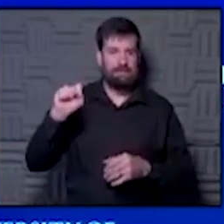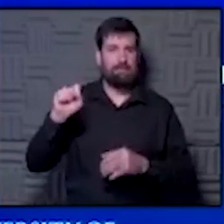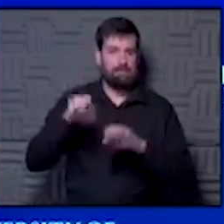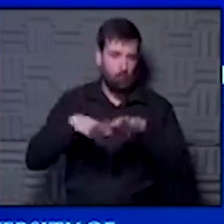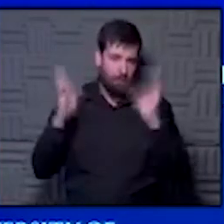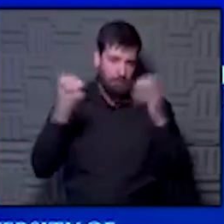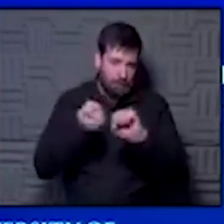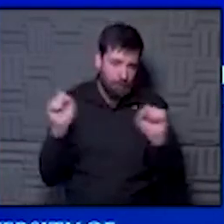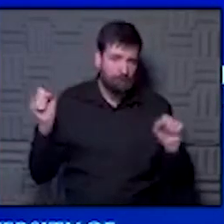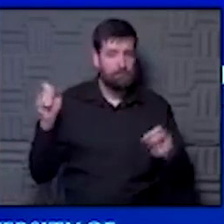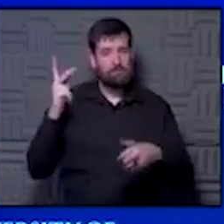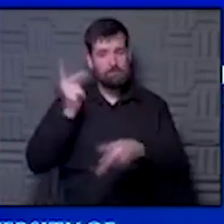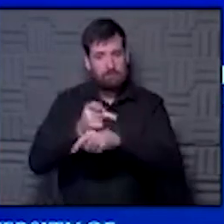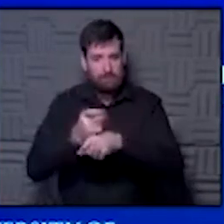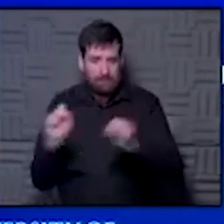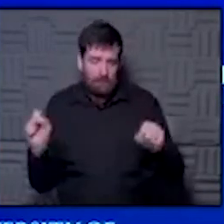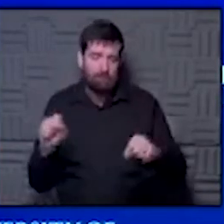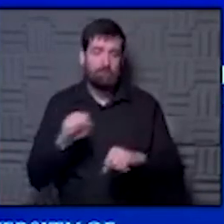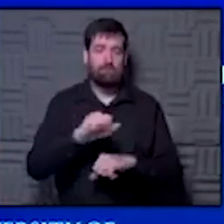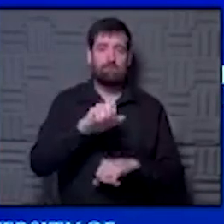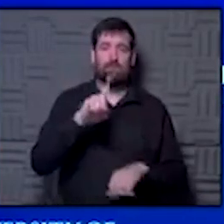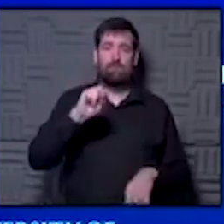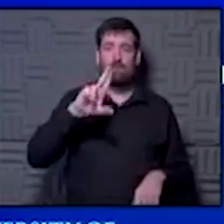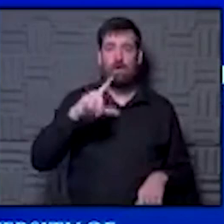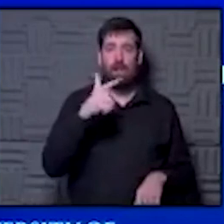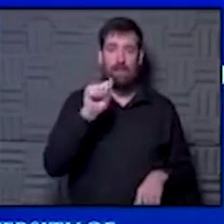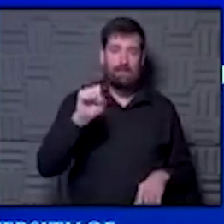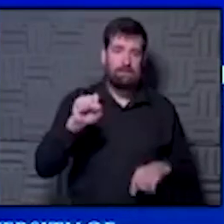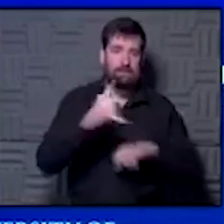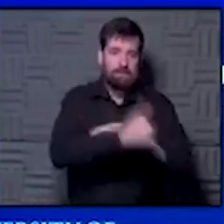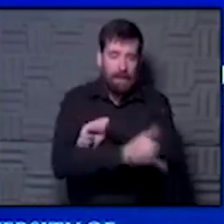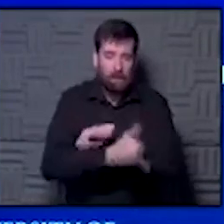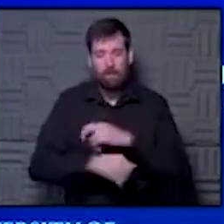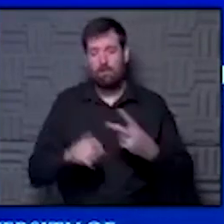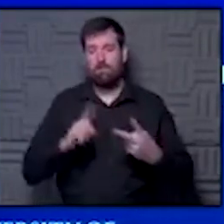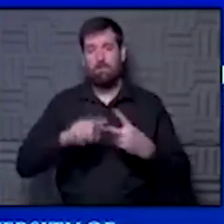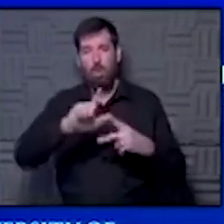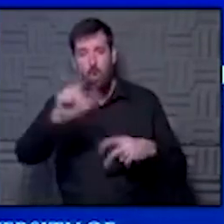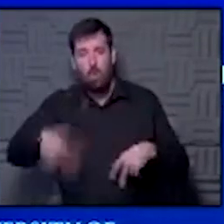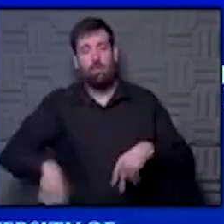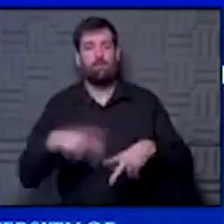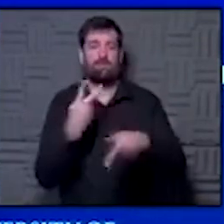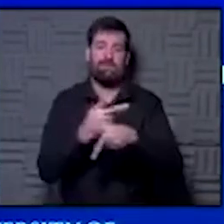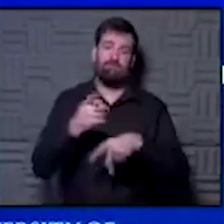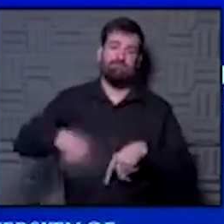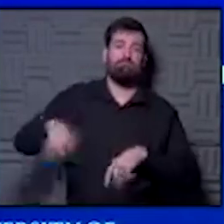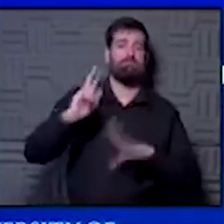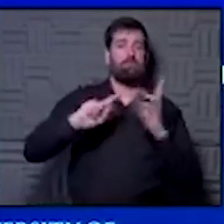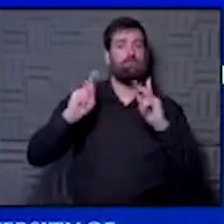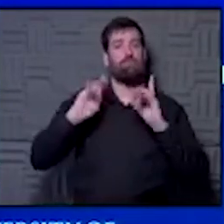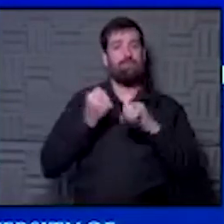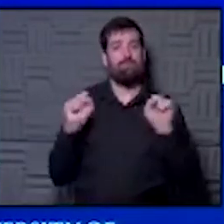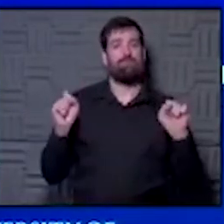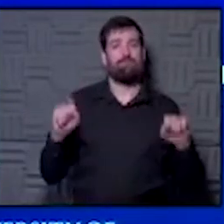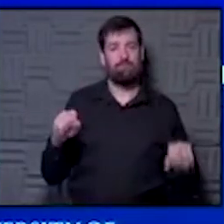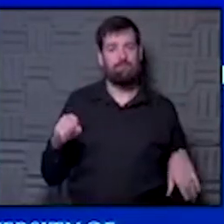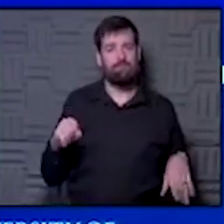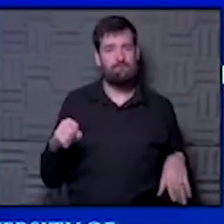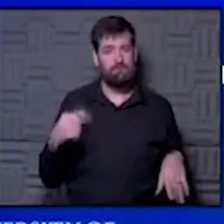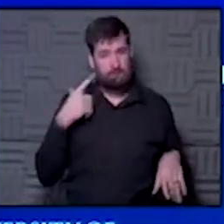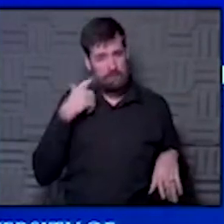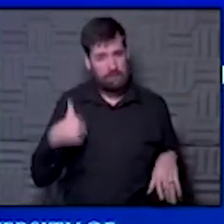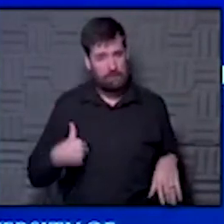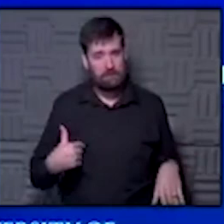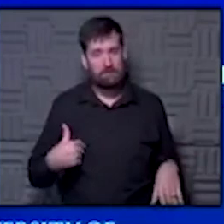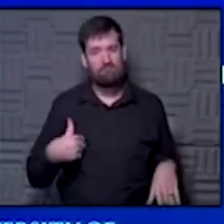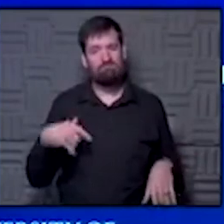people safe and the Douglas County and Lawrence and the Lawrence Memorial doing a great job of keeping the county and the people there safe. And I think, you know, that to me